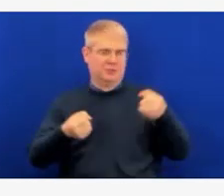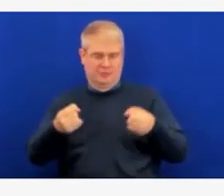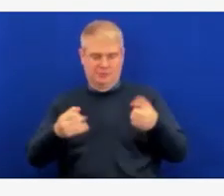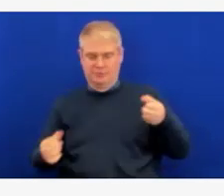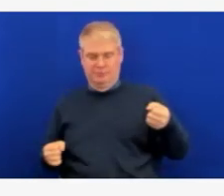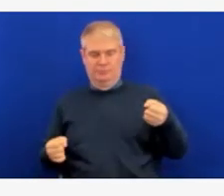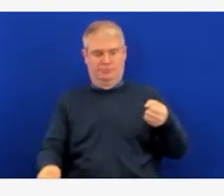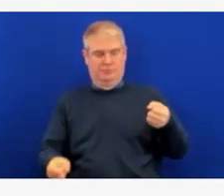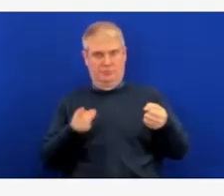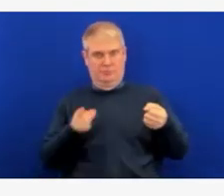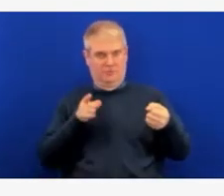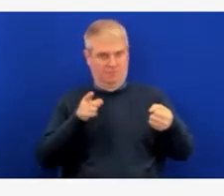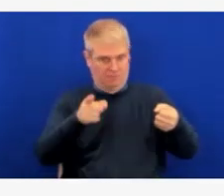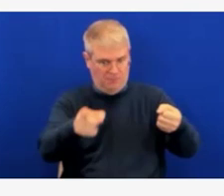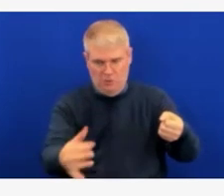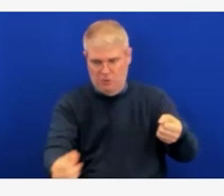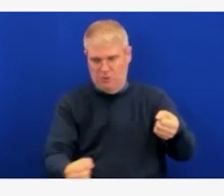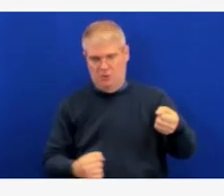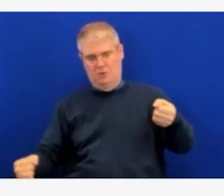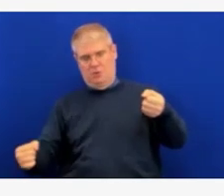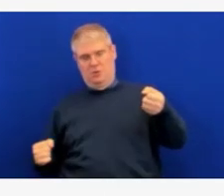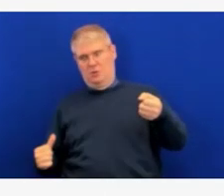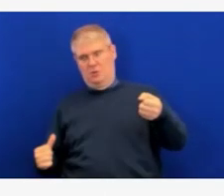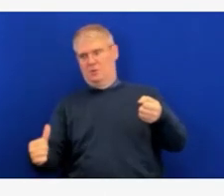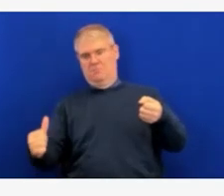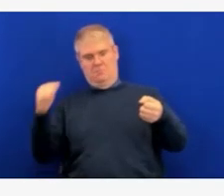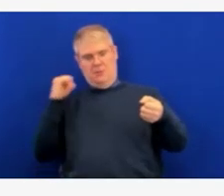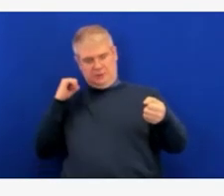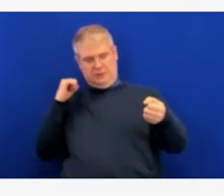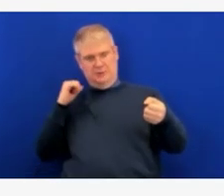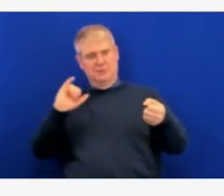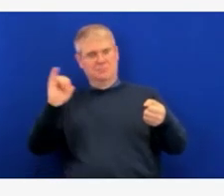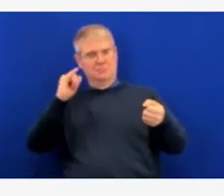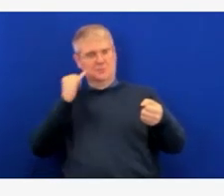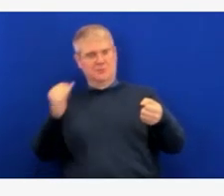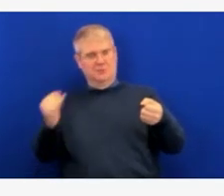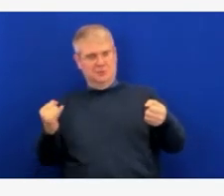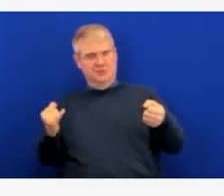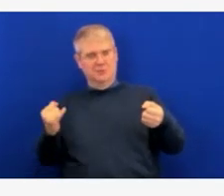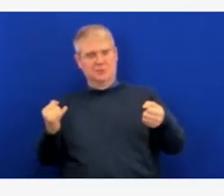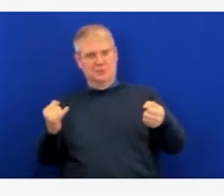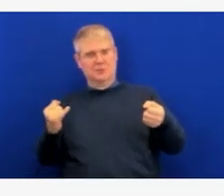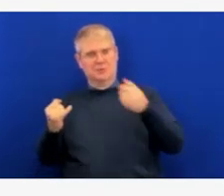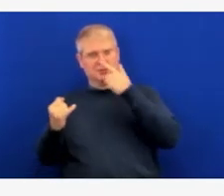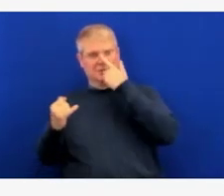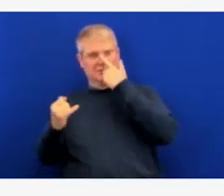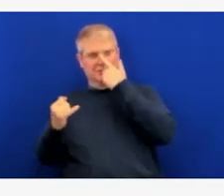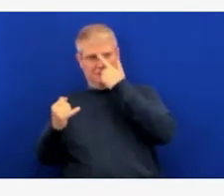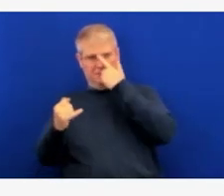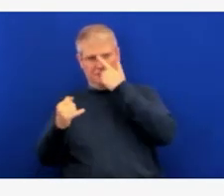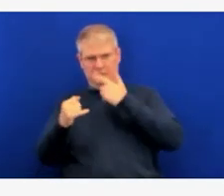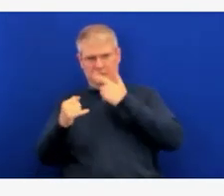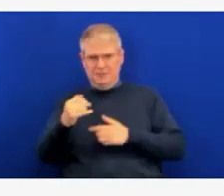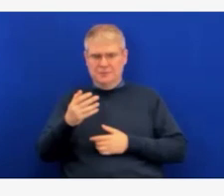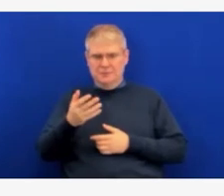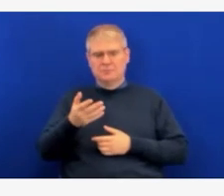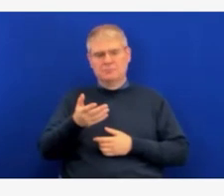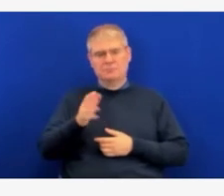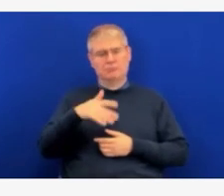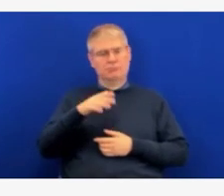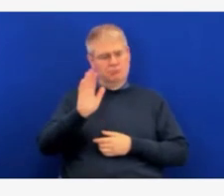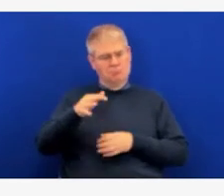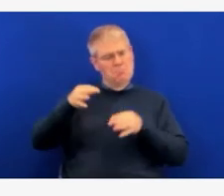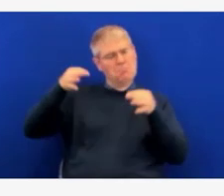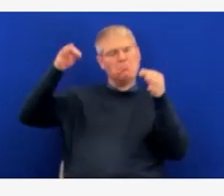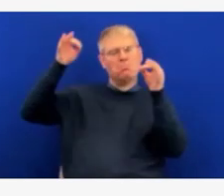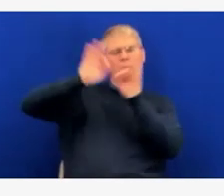same page on that. So yes, we'll still rely on the hospitals for their input. Again, we're in contact with them literally every day with what the situation is